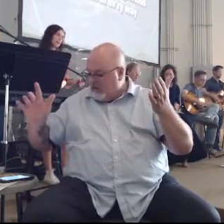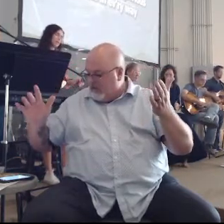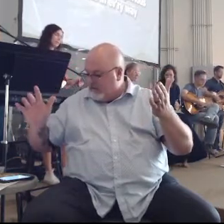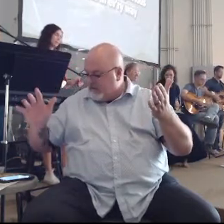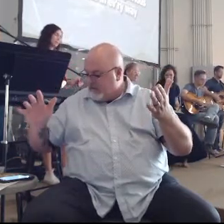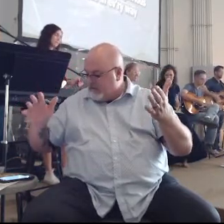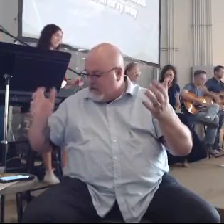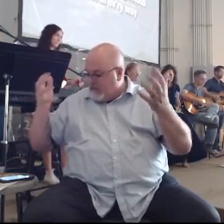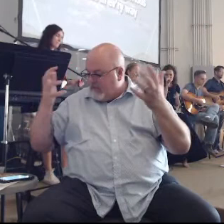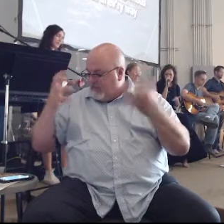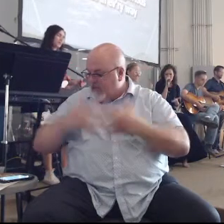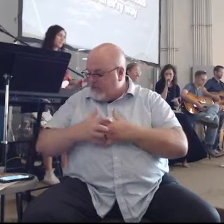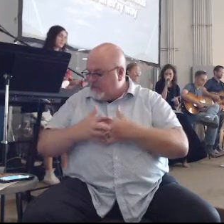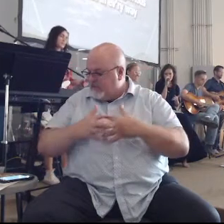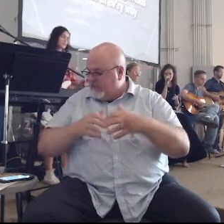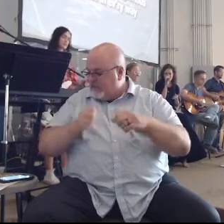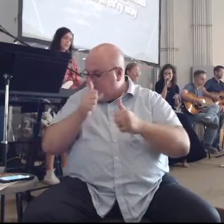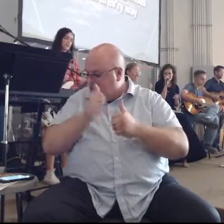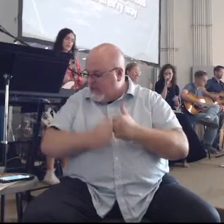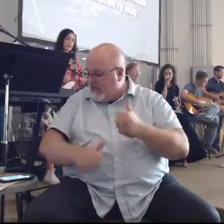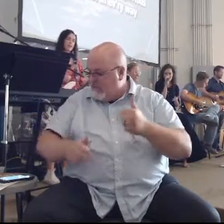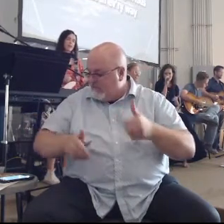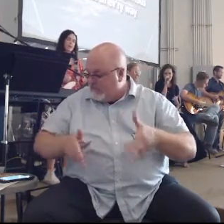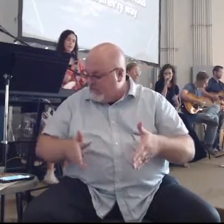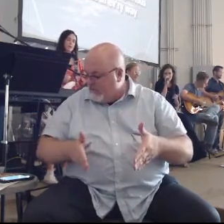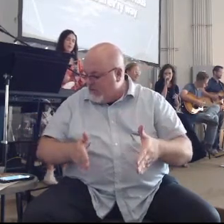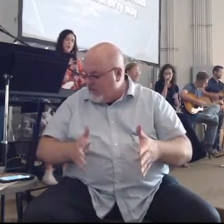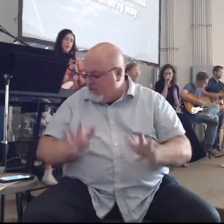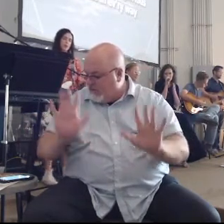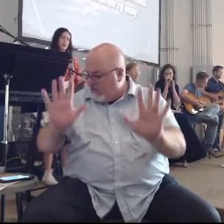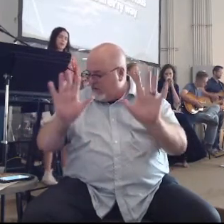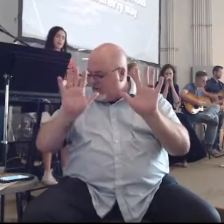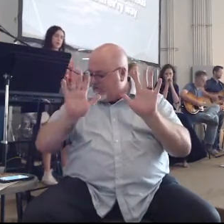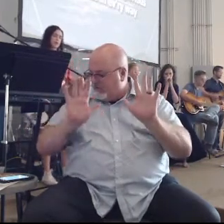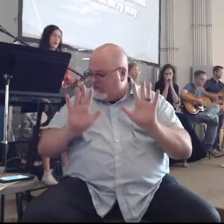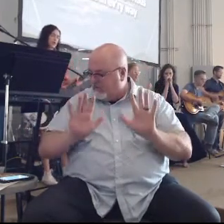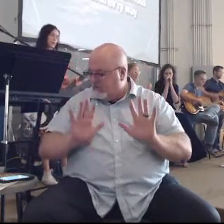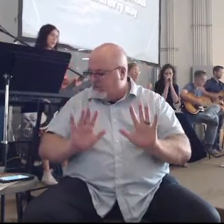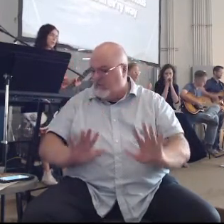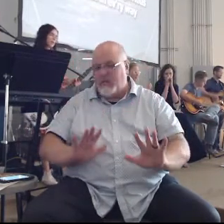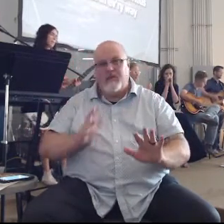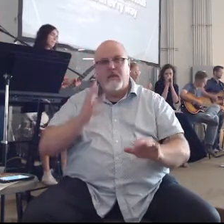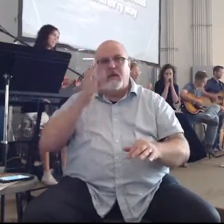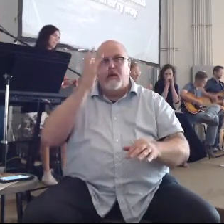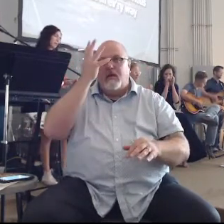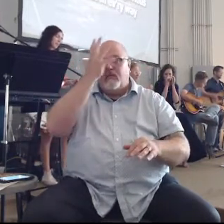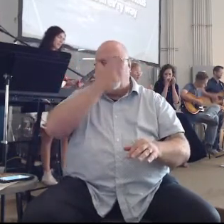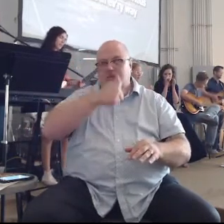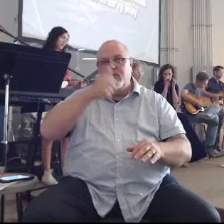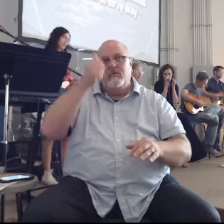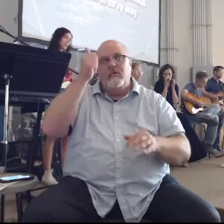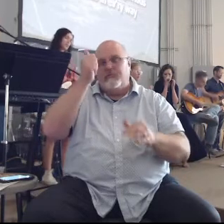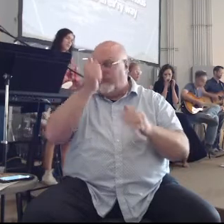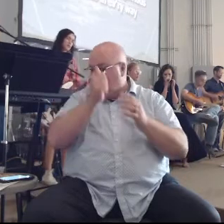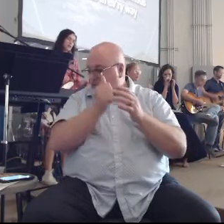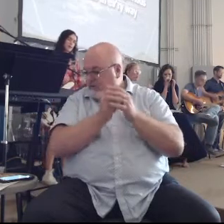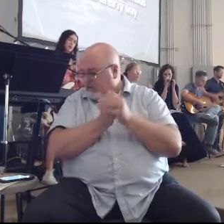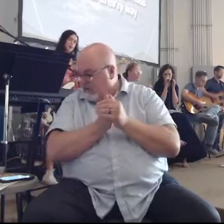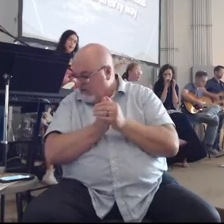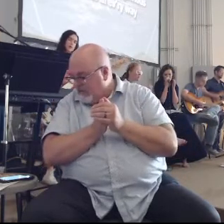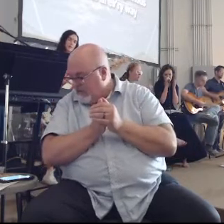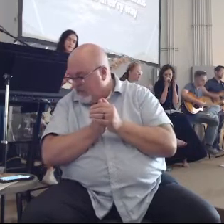Matchless in every way Wonderful Beautiful